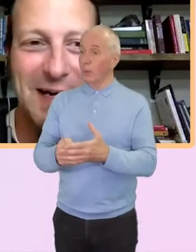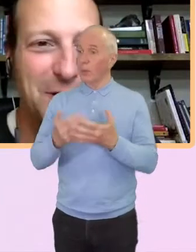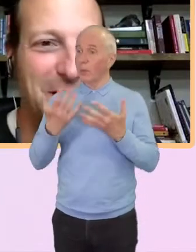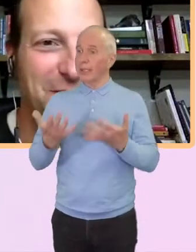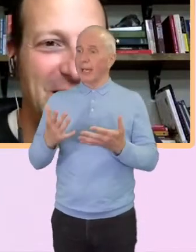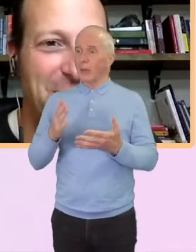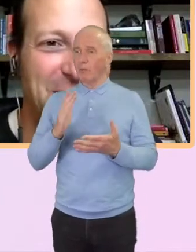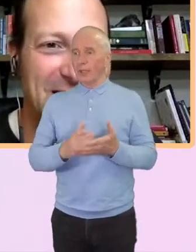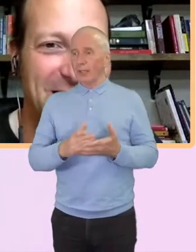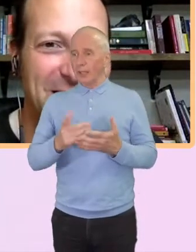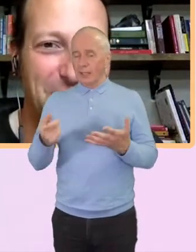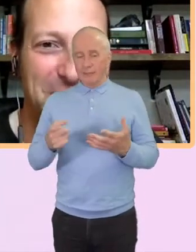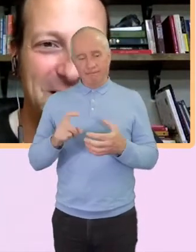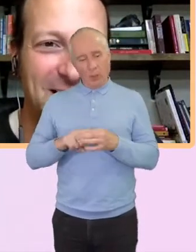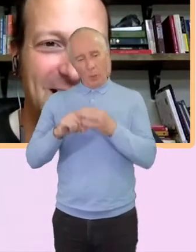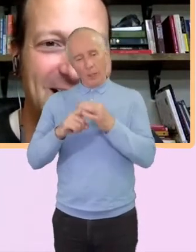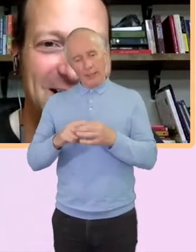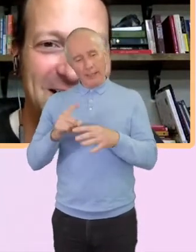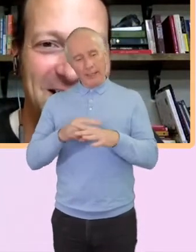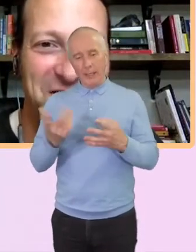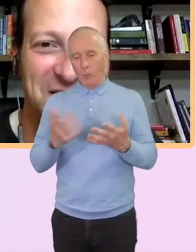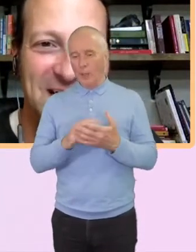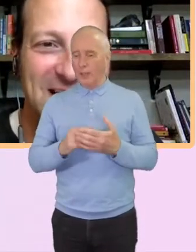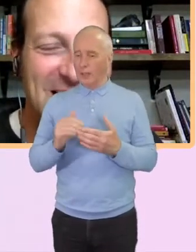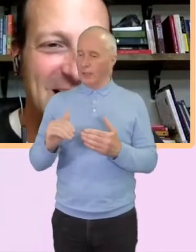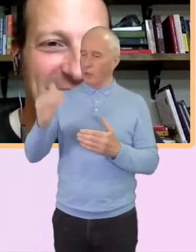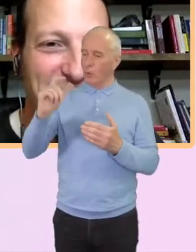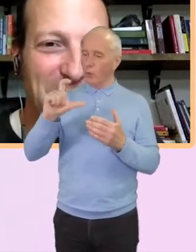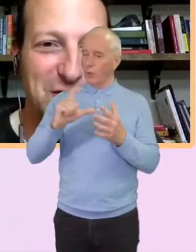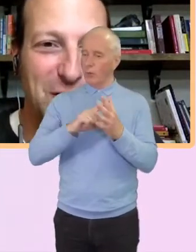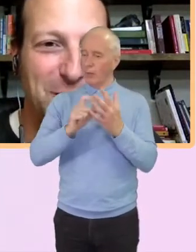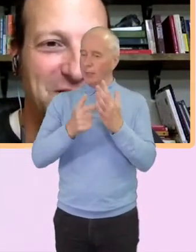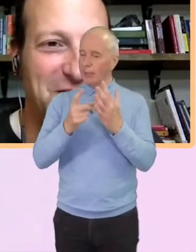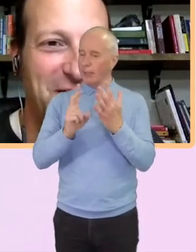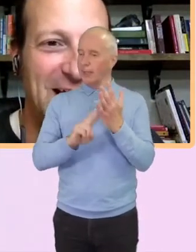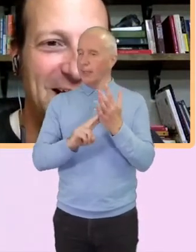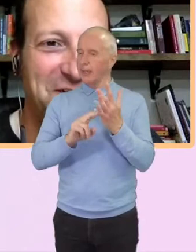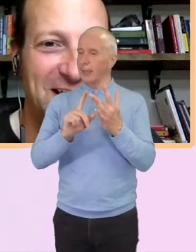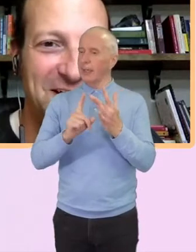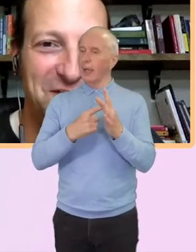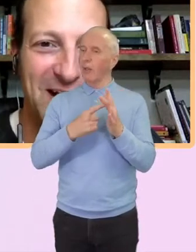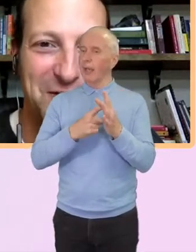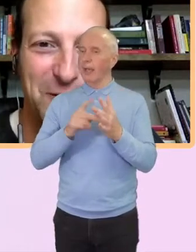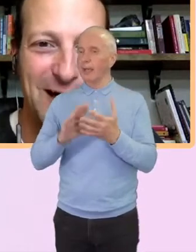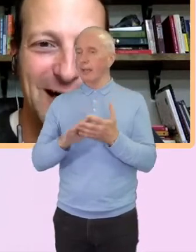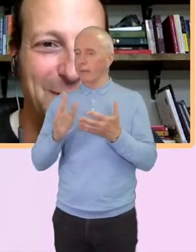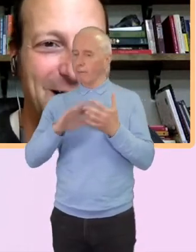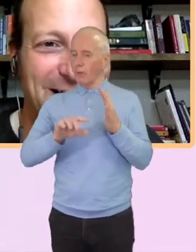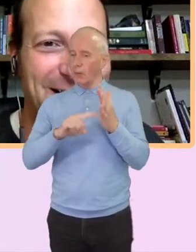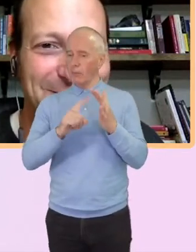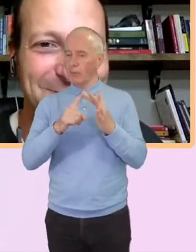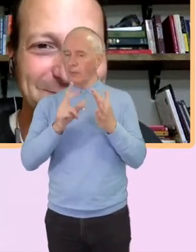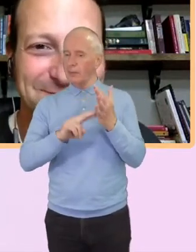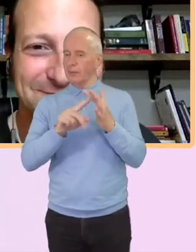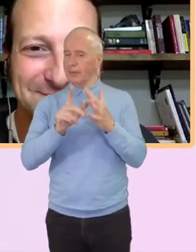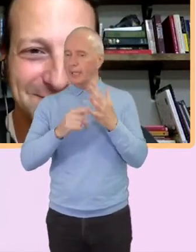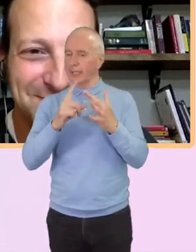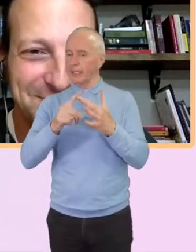quality time with our family down in North Carolina and Tennessee, hence my charming Southern accent. that's where I am.